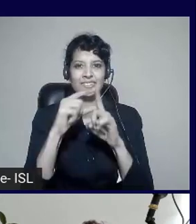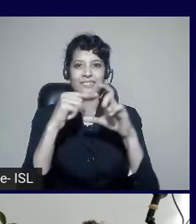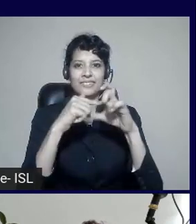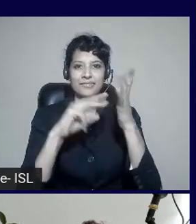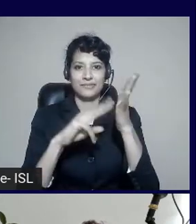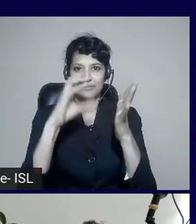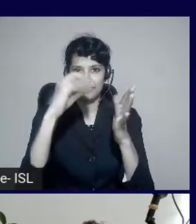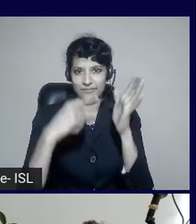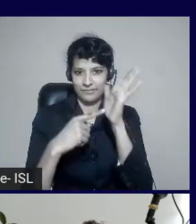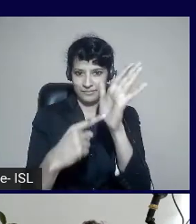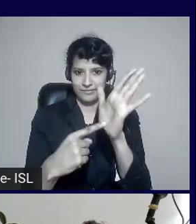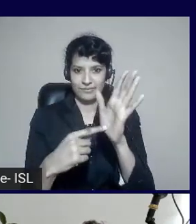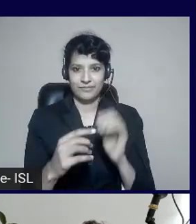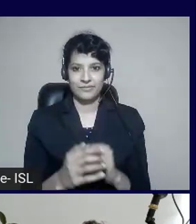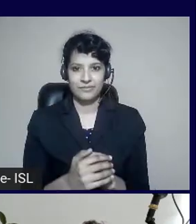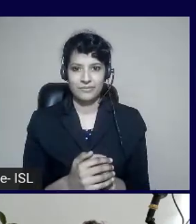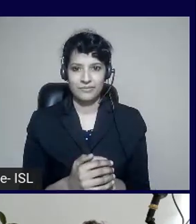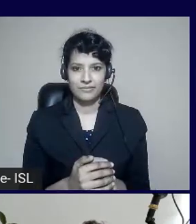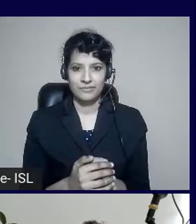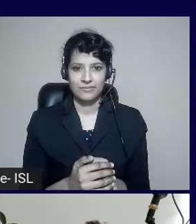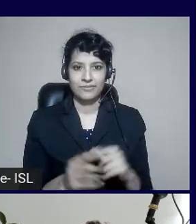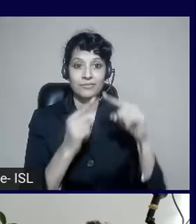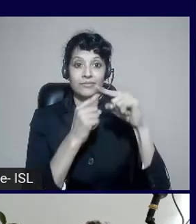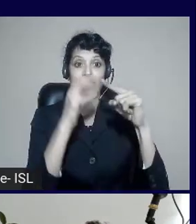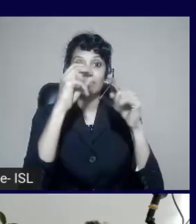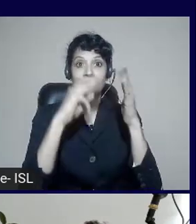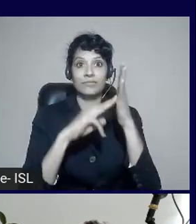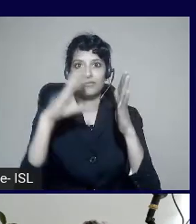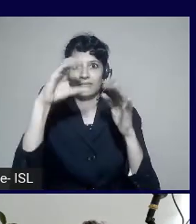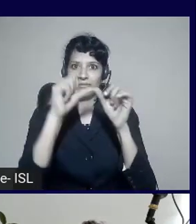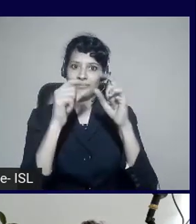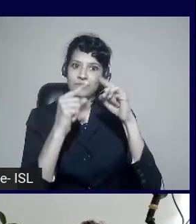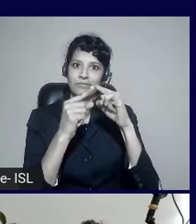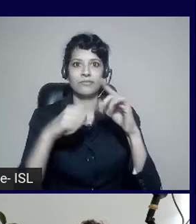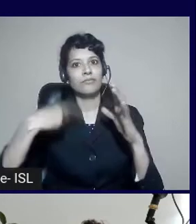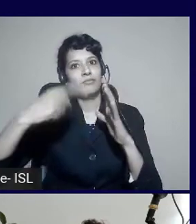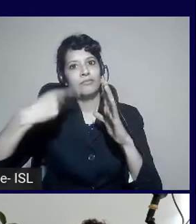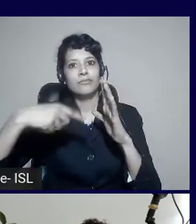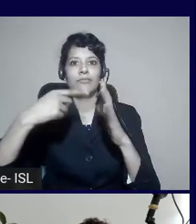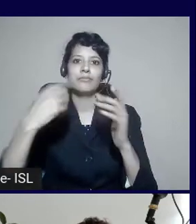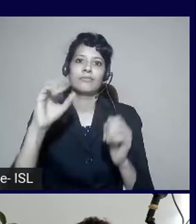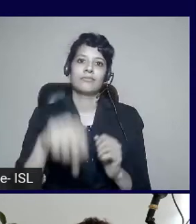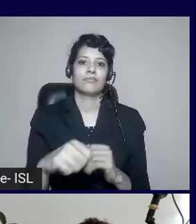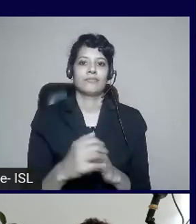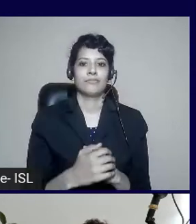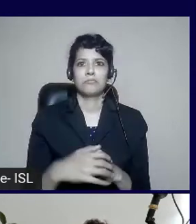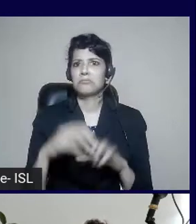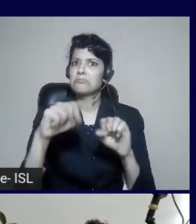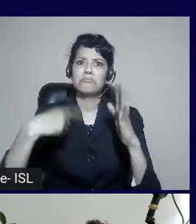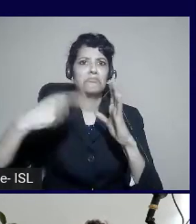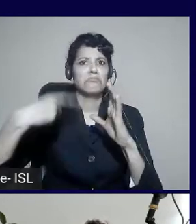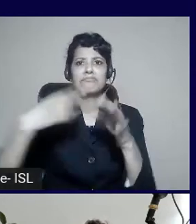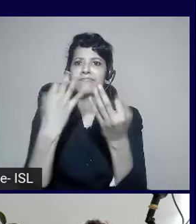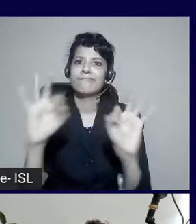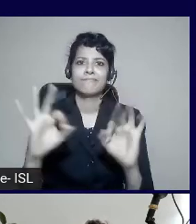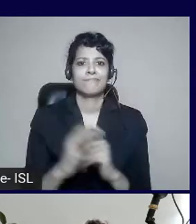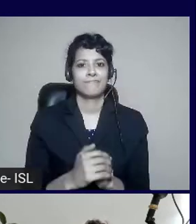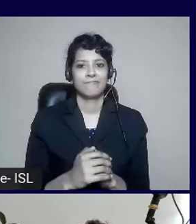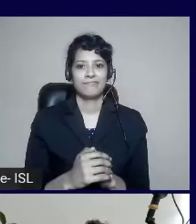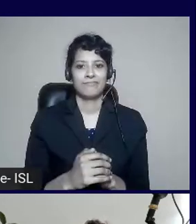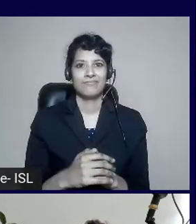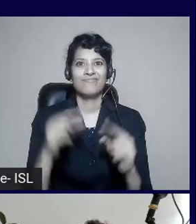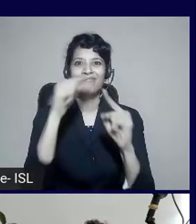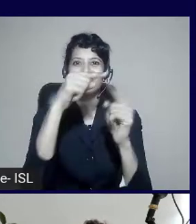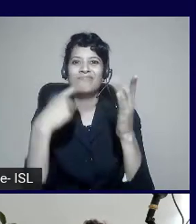And I've got it running on Tomcat and you can run this for free. So you think about it. You can create an Immersive Experience that costs you $0.02 per